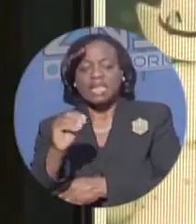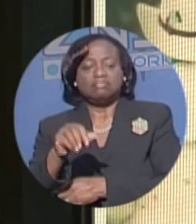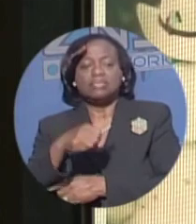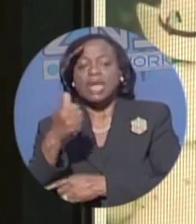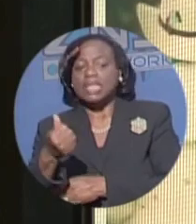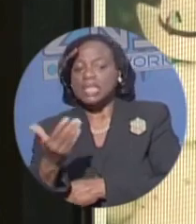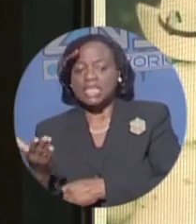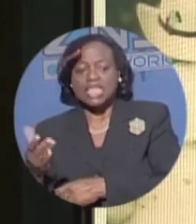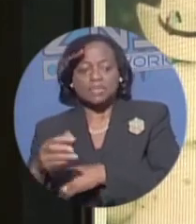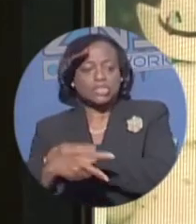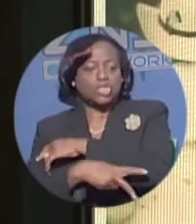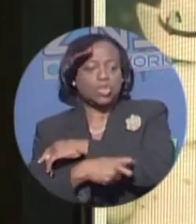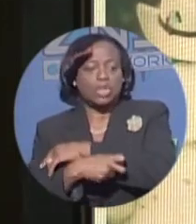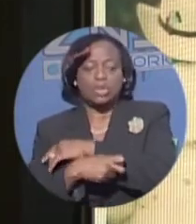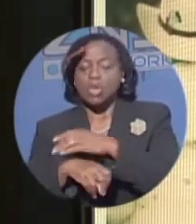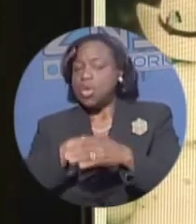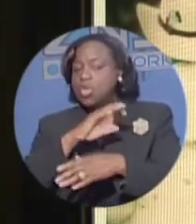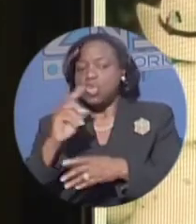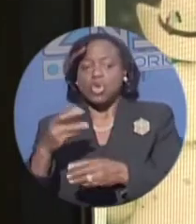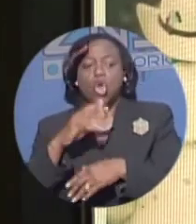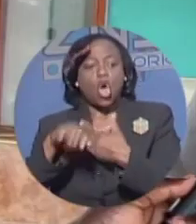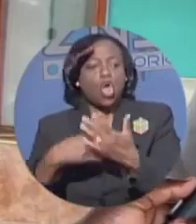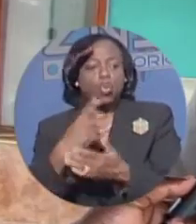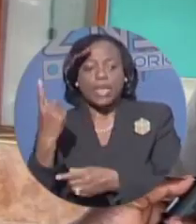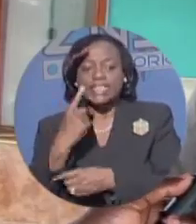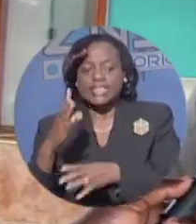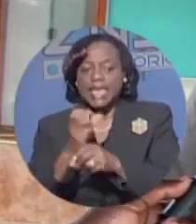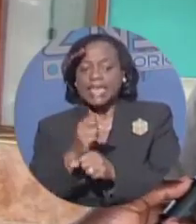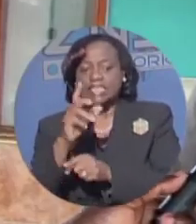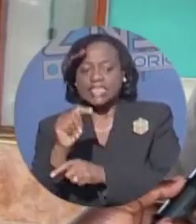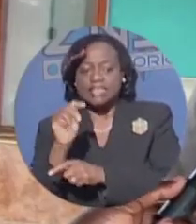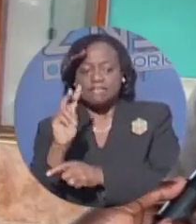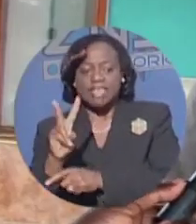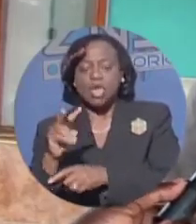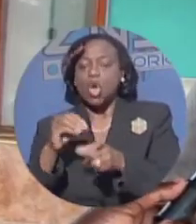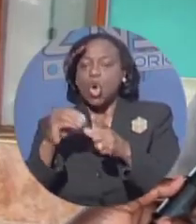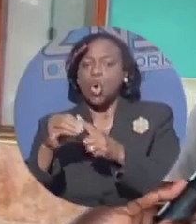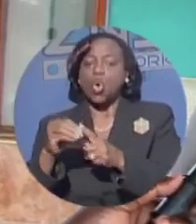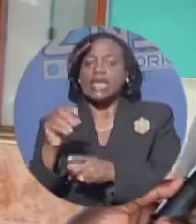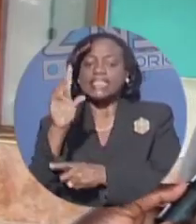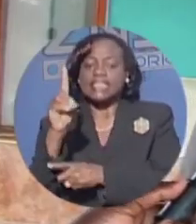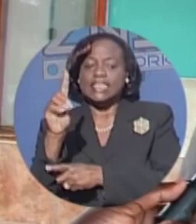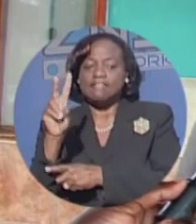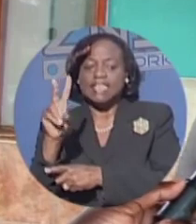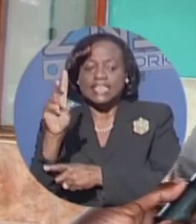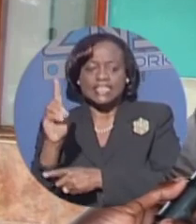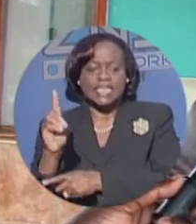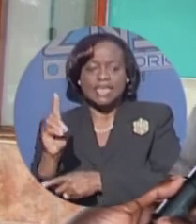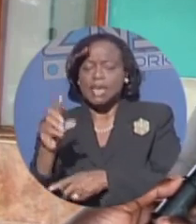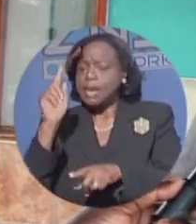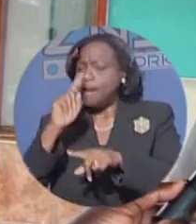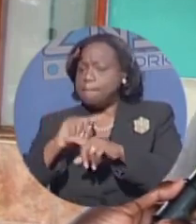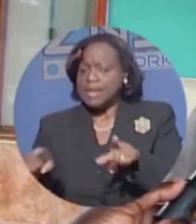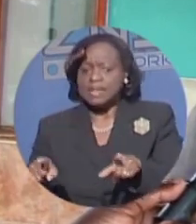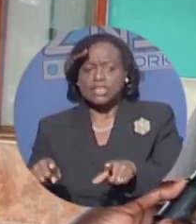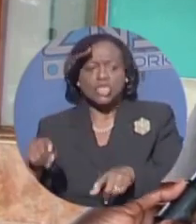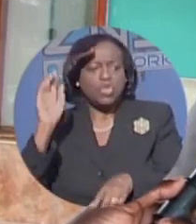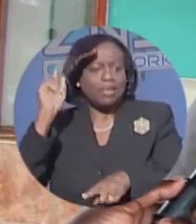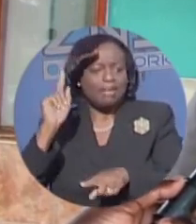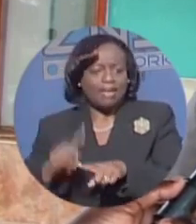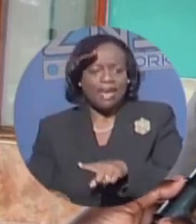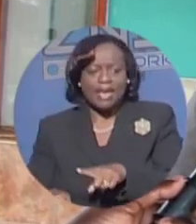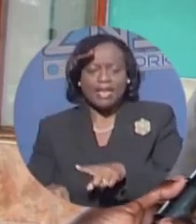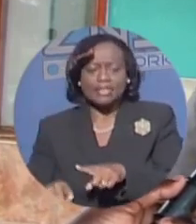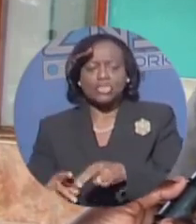not important as the medals. You could replace a television, you know, or a DVD player, but you can charge, you cannot replace a